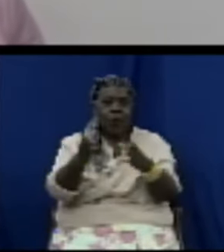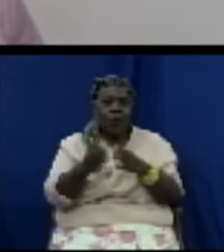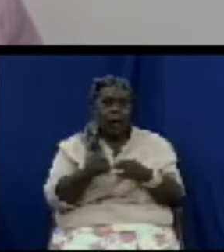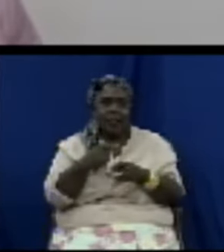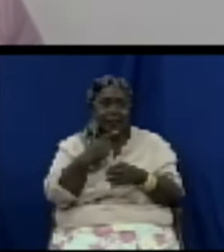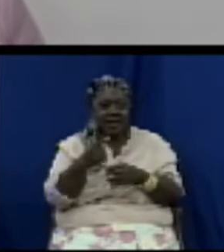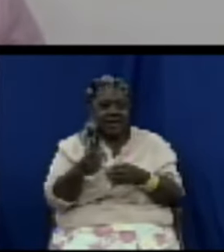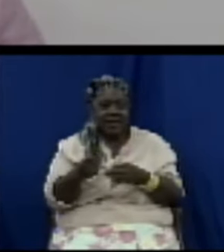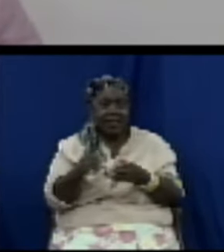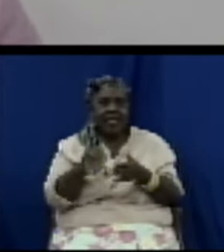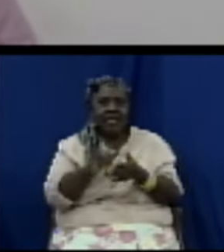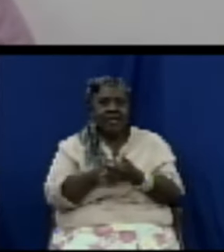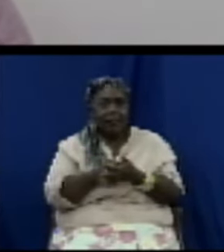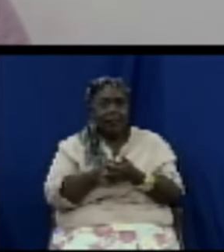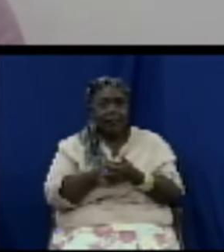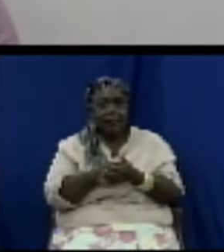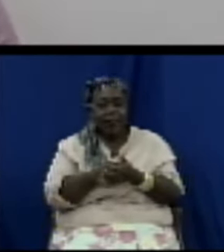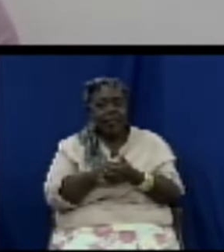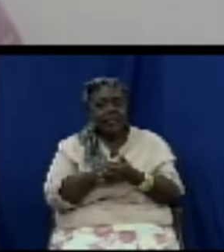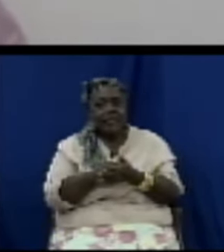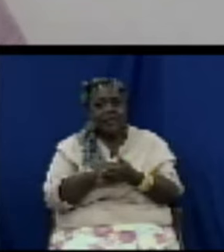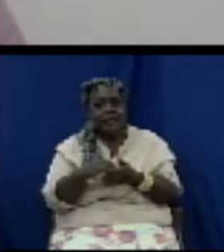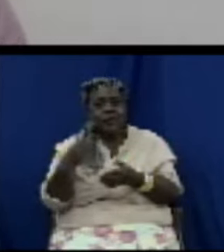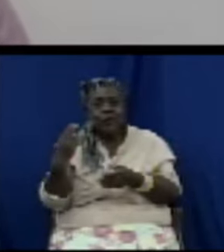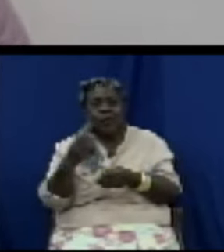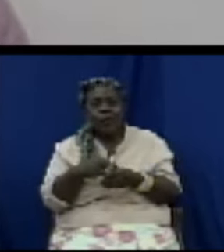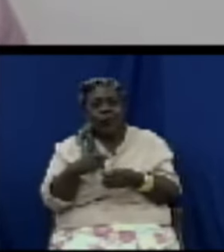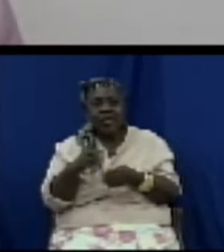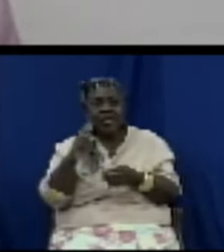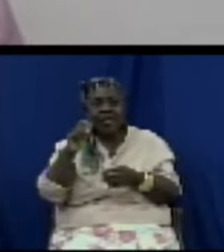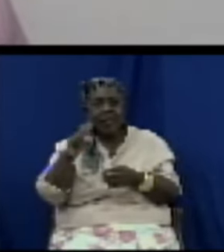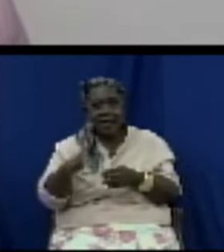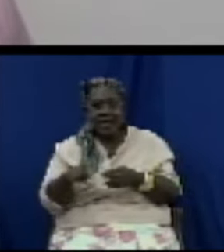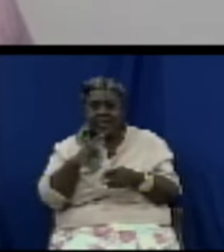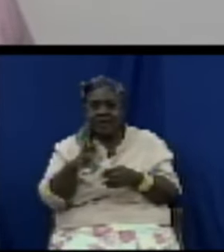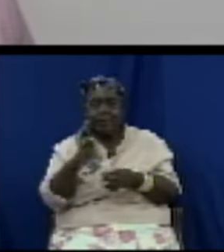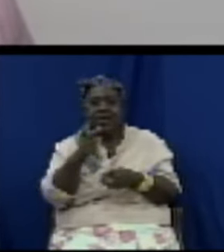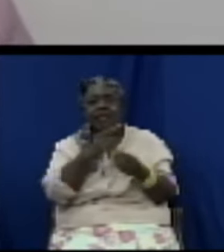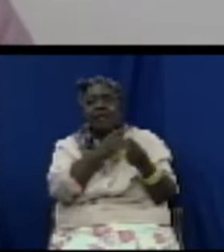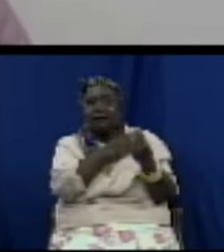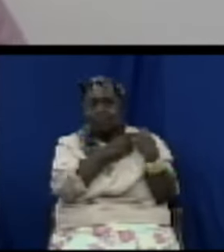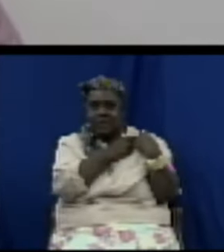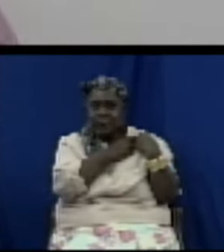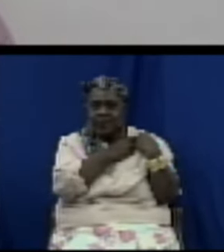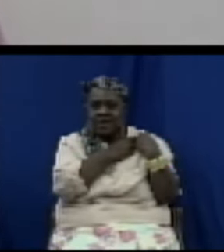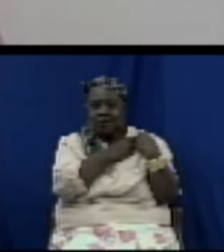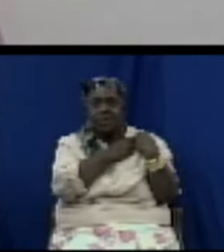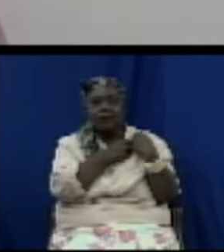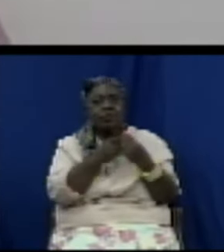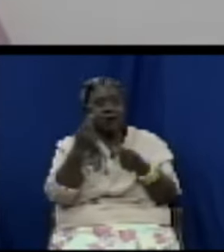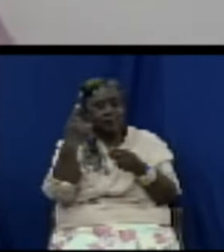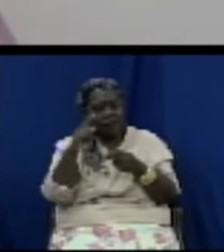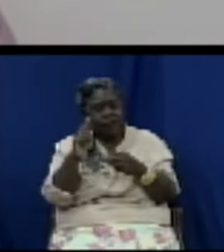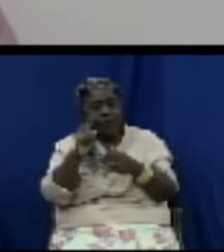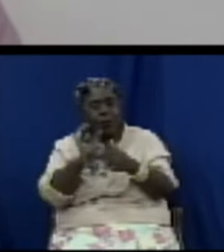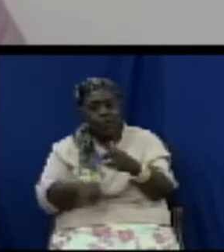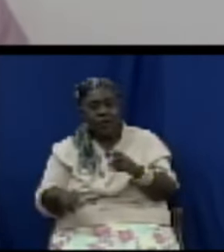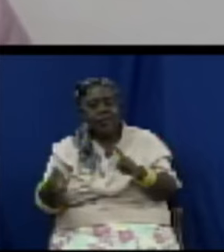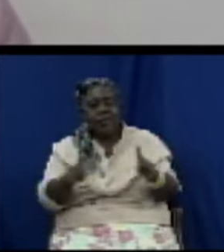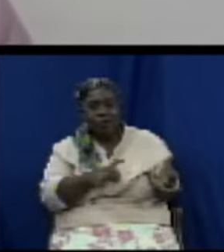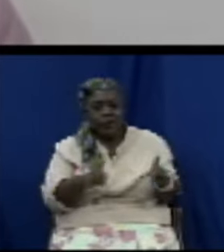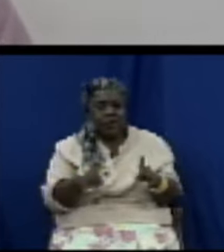ethics and ethical responsibility which is something that some people think does not exist in a capitalist